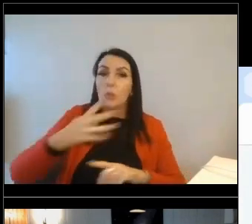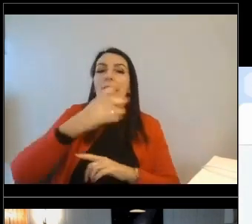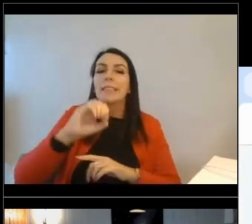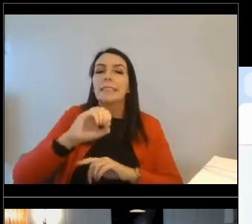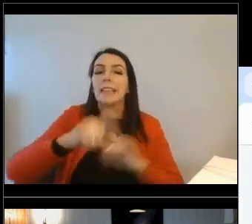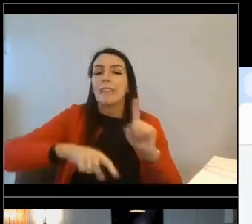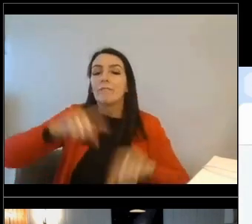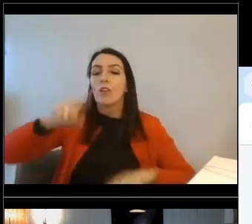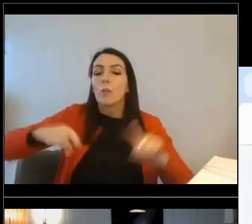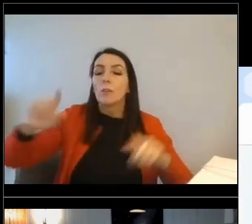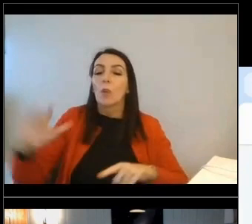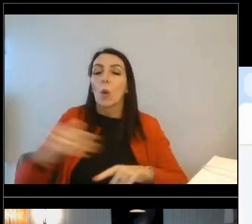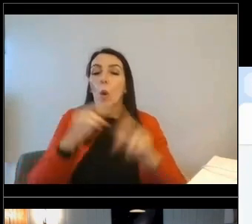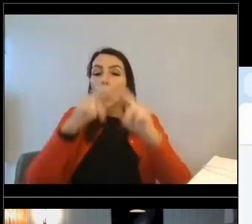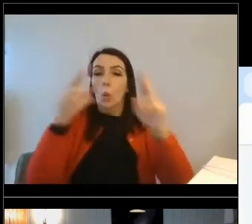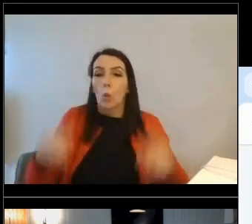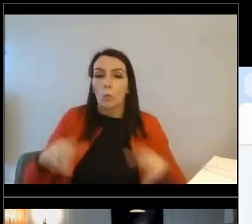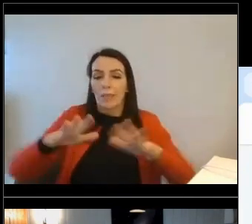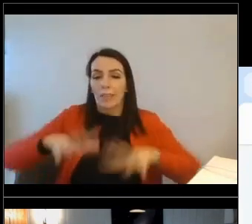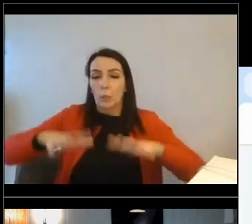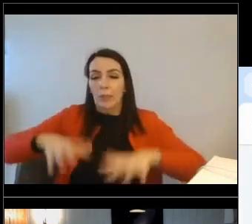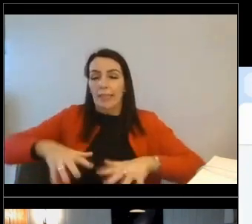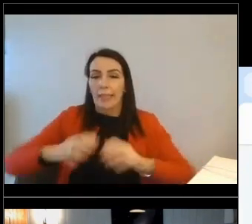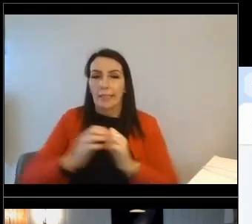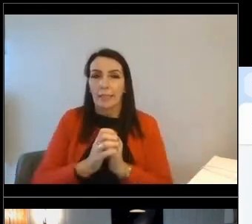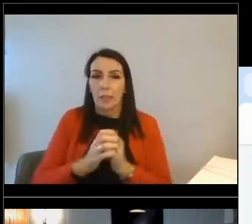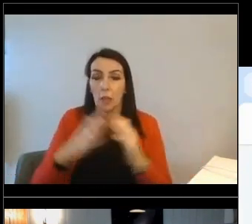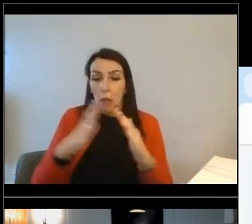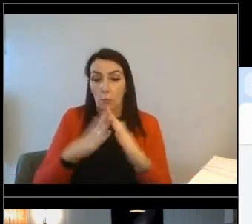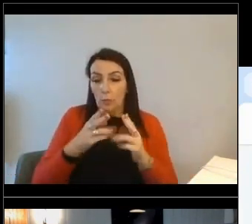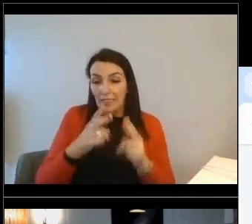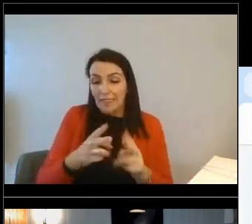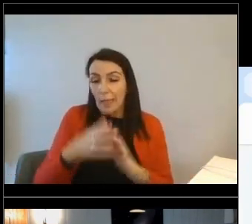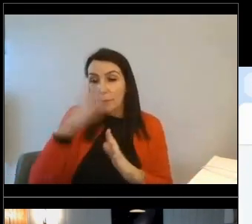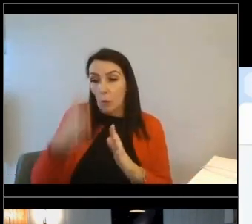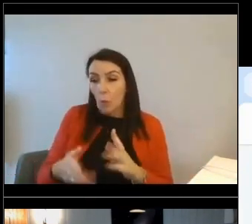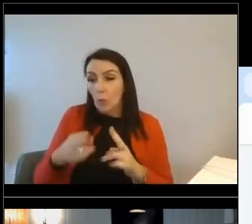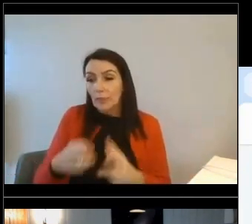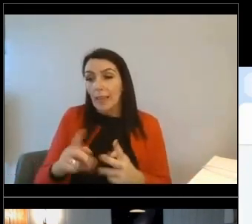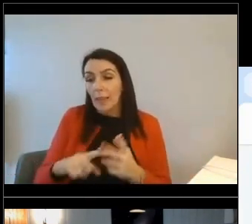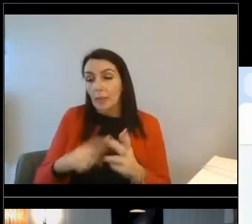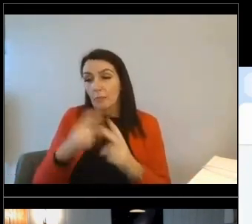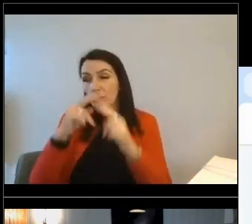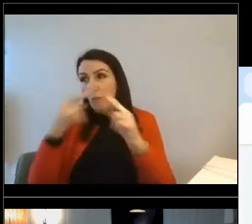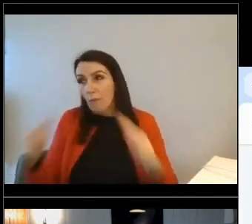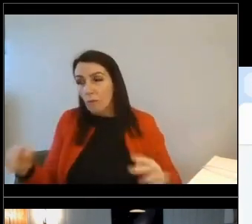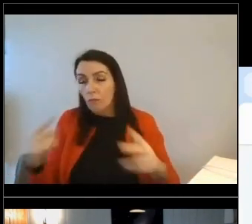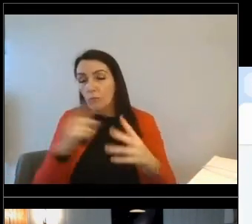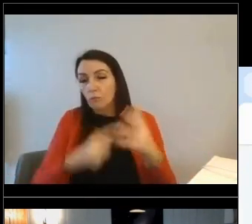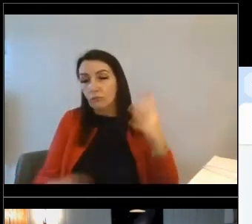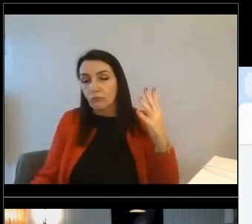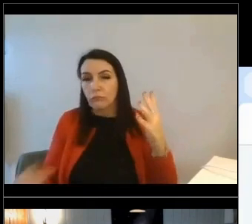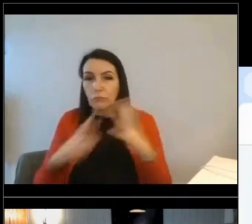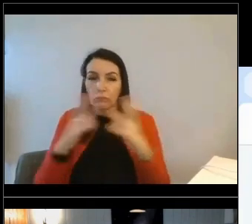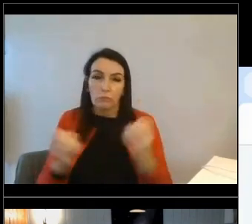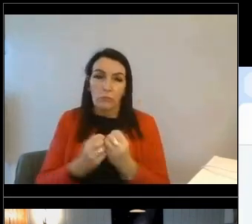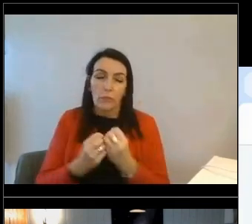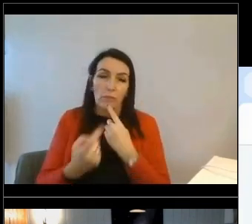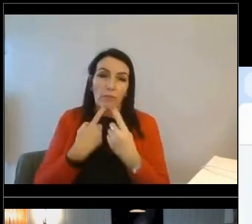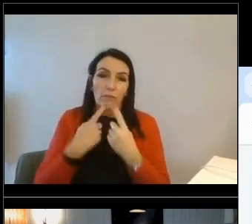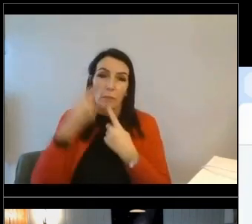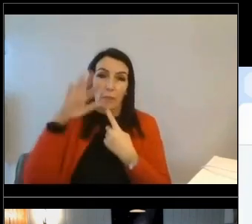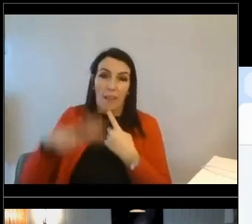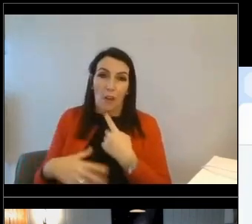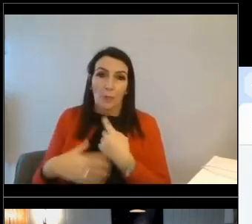And you can see here things like property type, wall type, roof floor, so on. It's pulled through all the dates that we can find about this